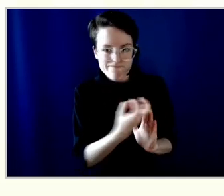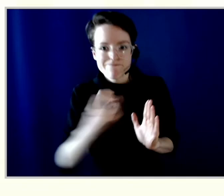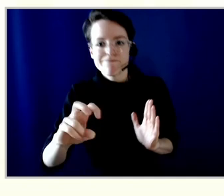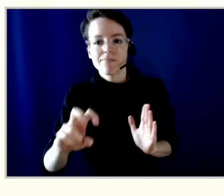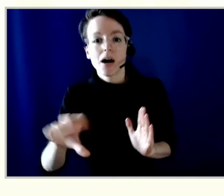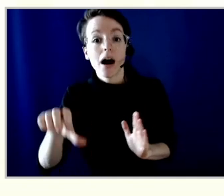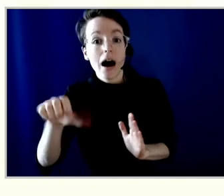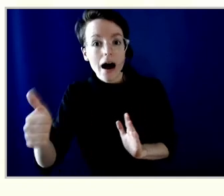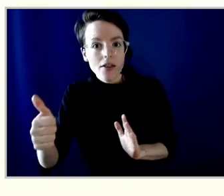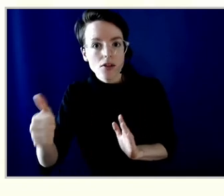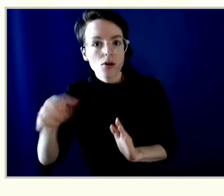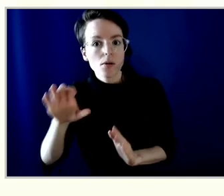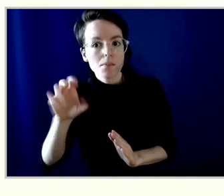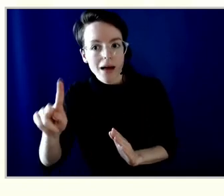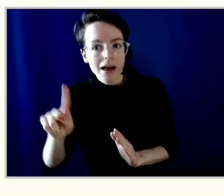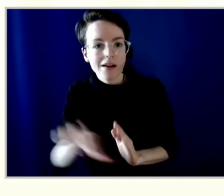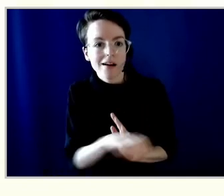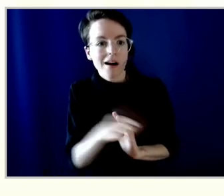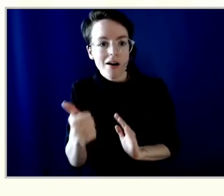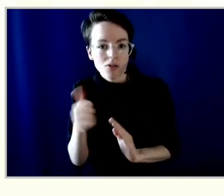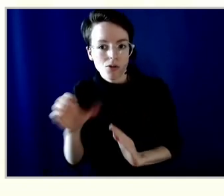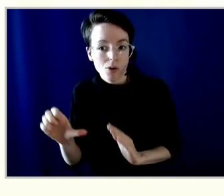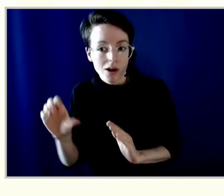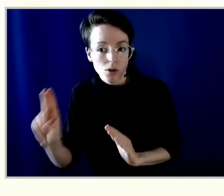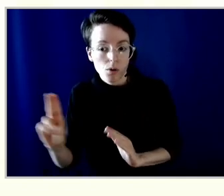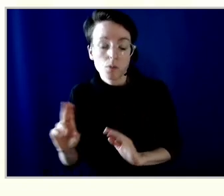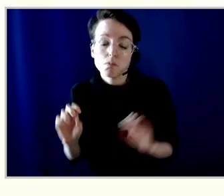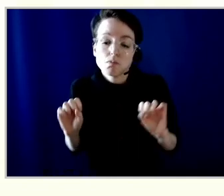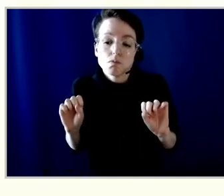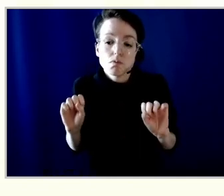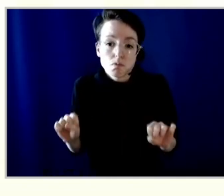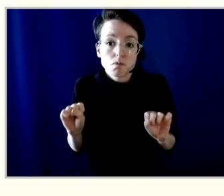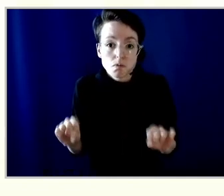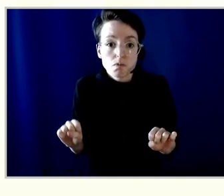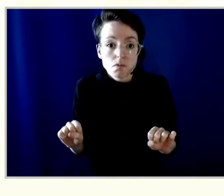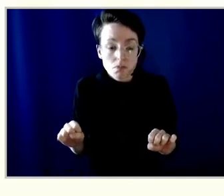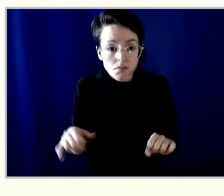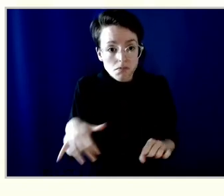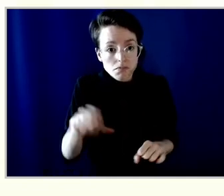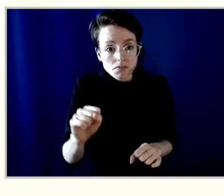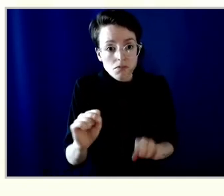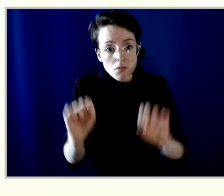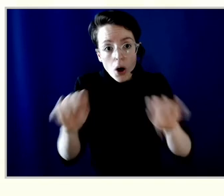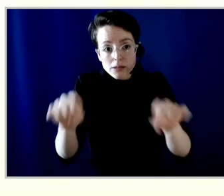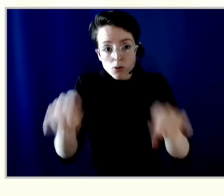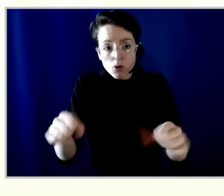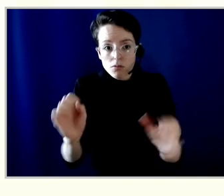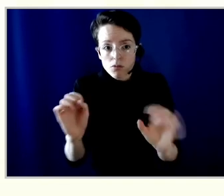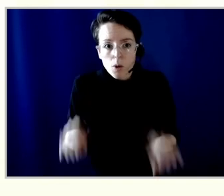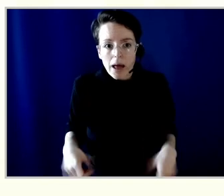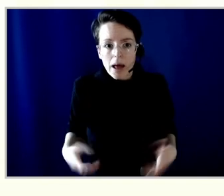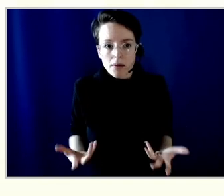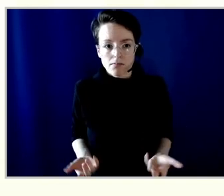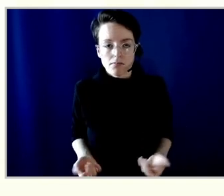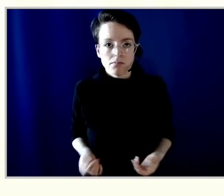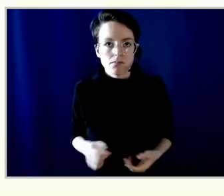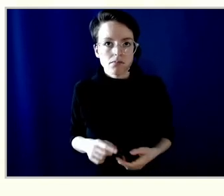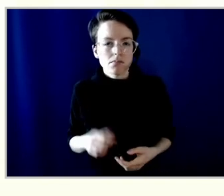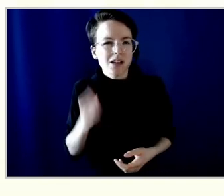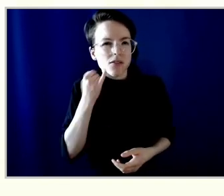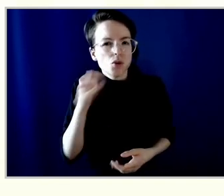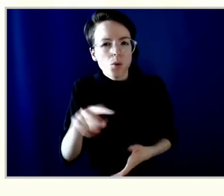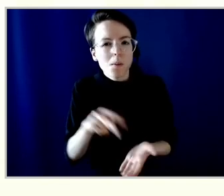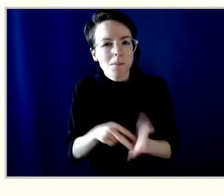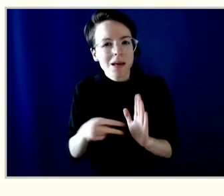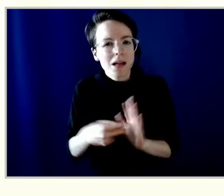to other financial institutions. If you're speaking more broadly about open banking and what